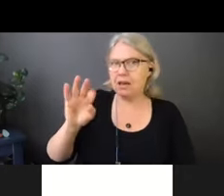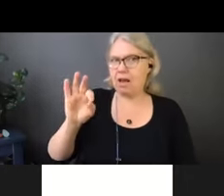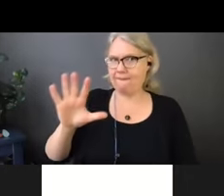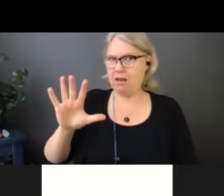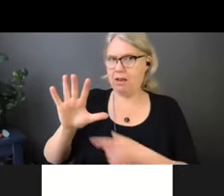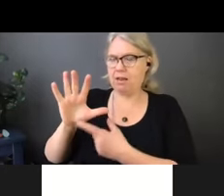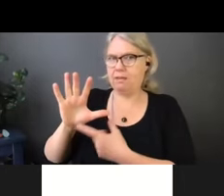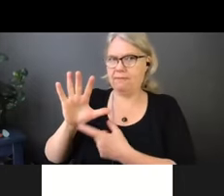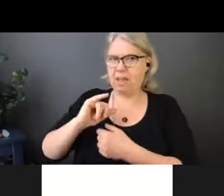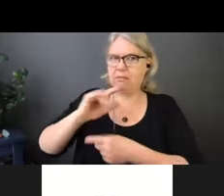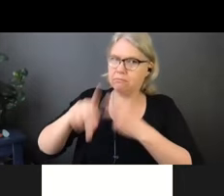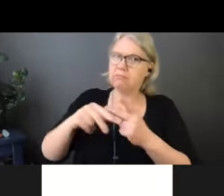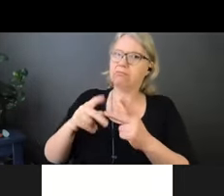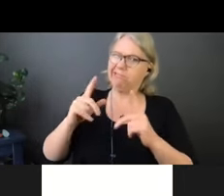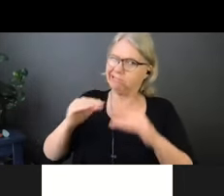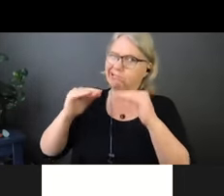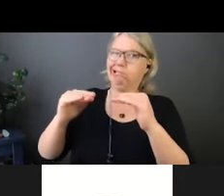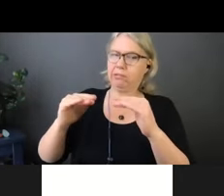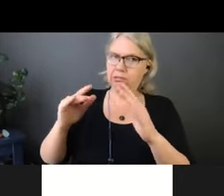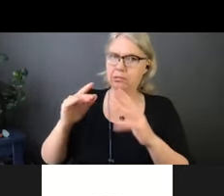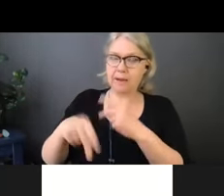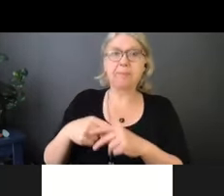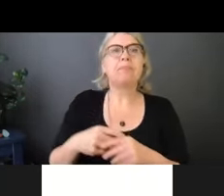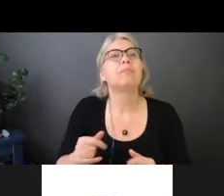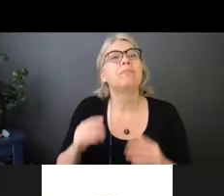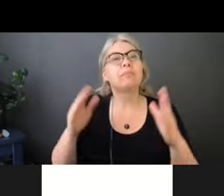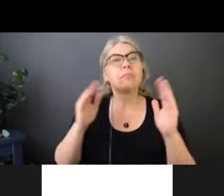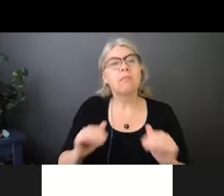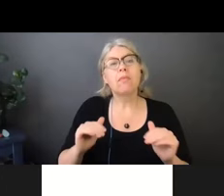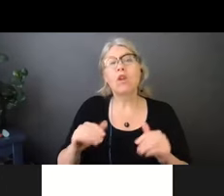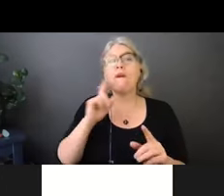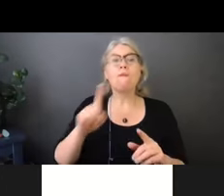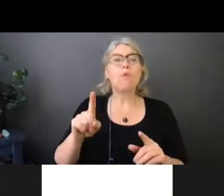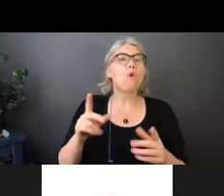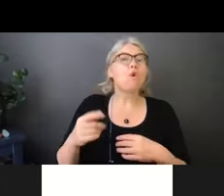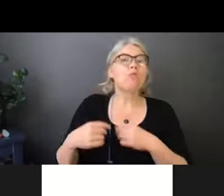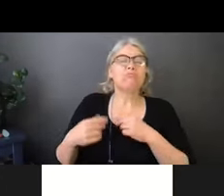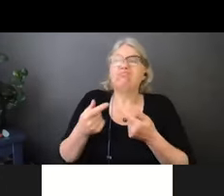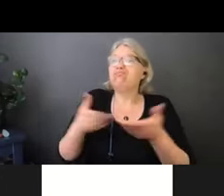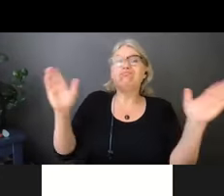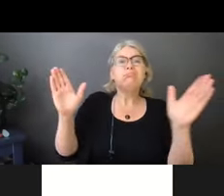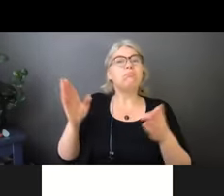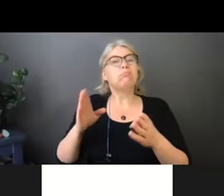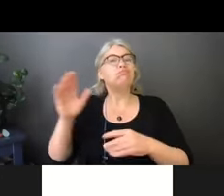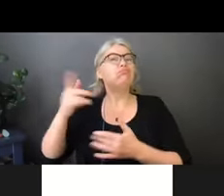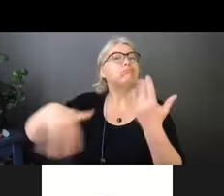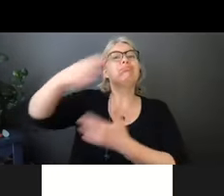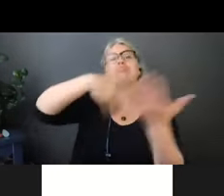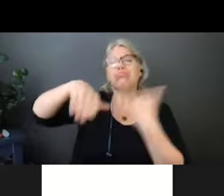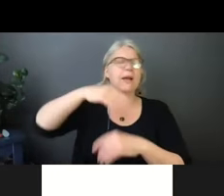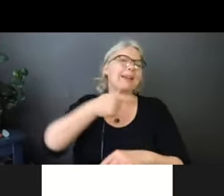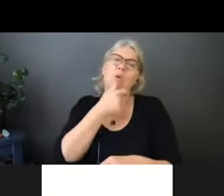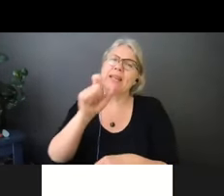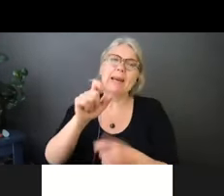recommend non-medical grade three ply masks when we're just out in general public when you can't